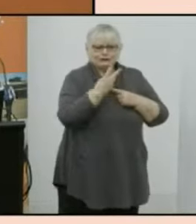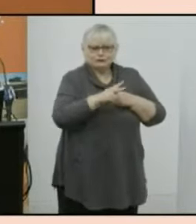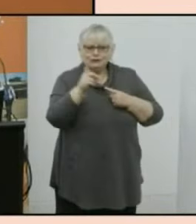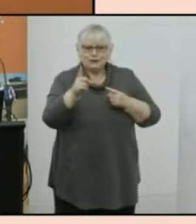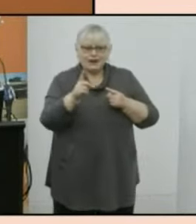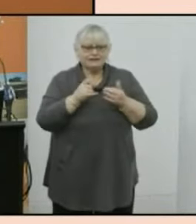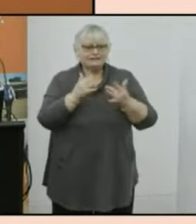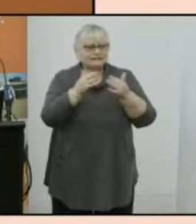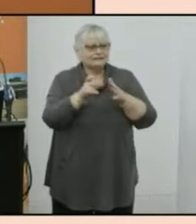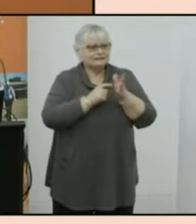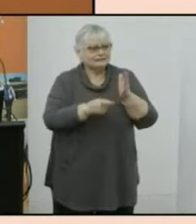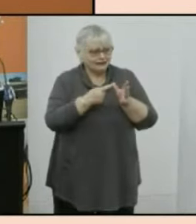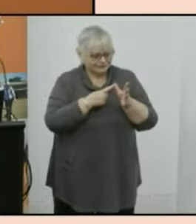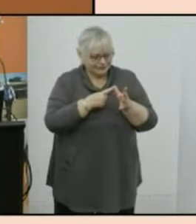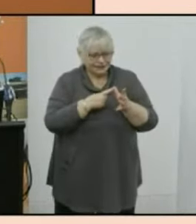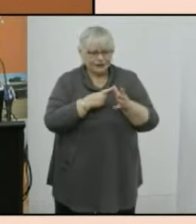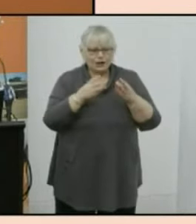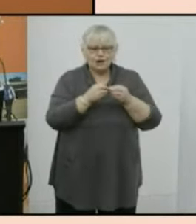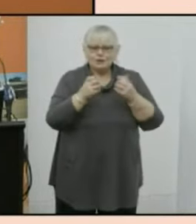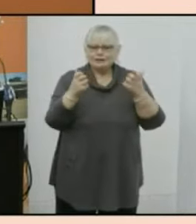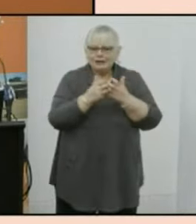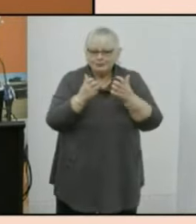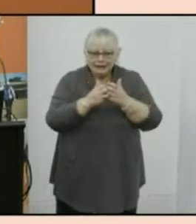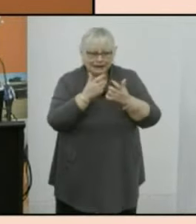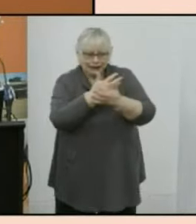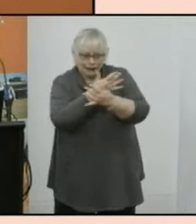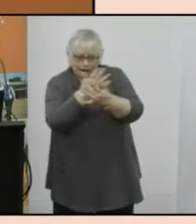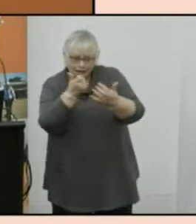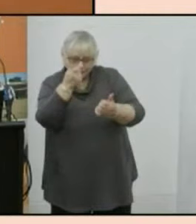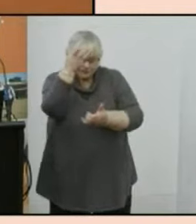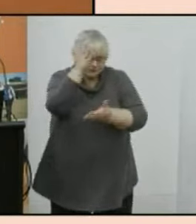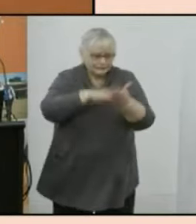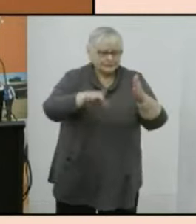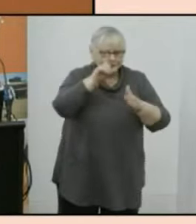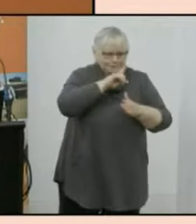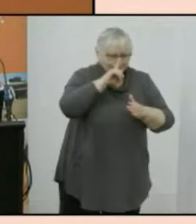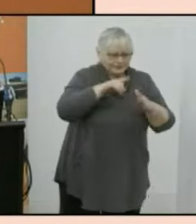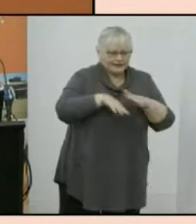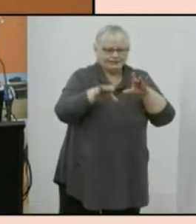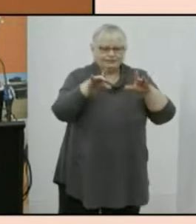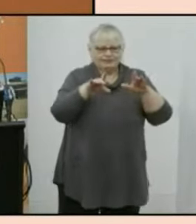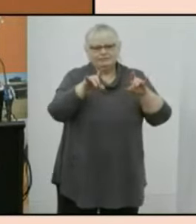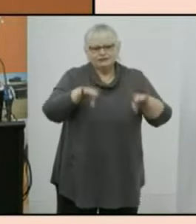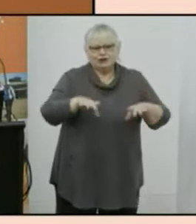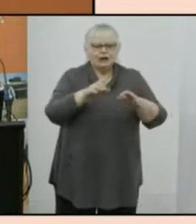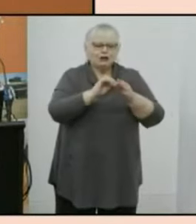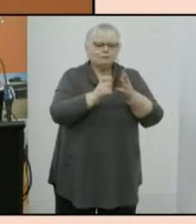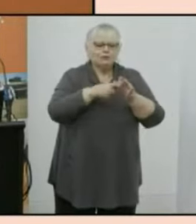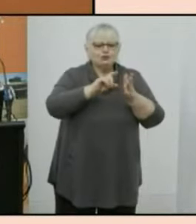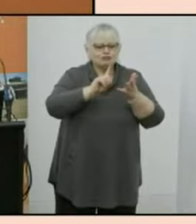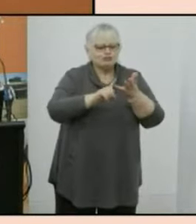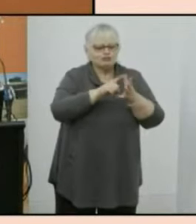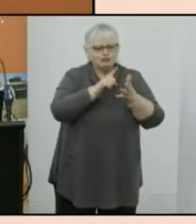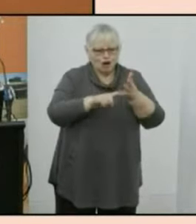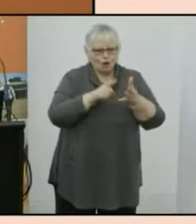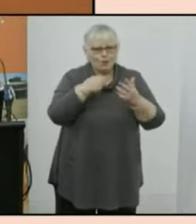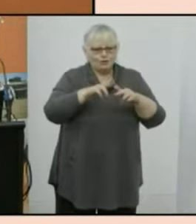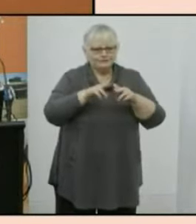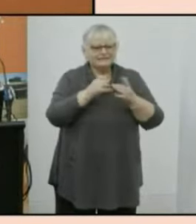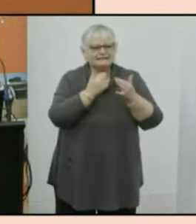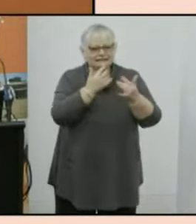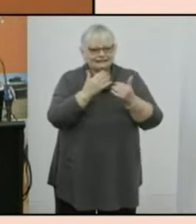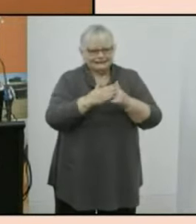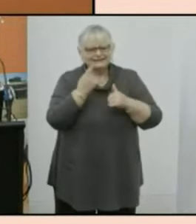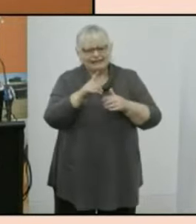today alongside so many capable and talented people from the australian bureau of statistics and broader australian